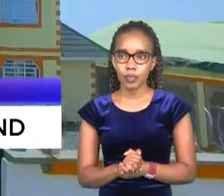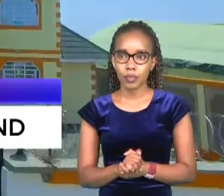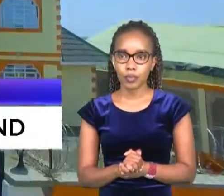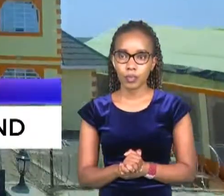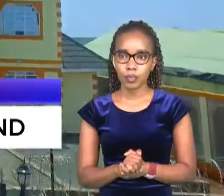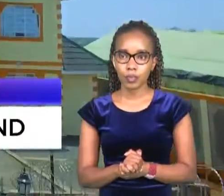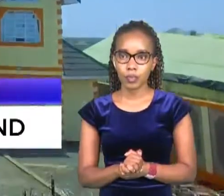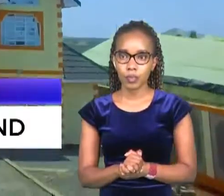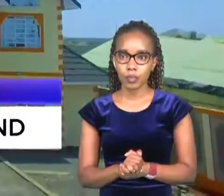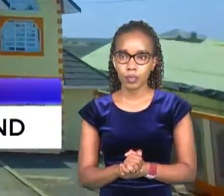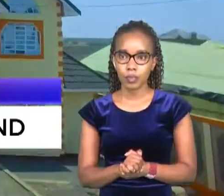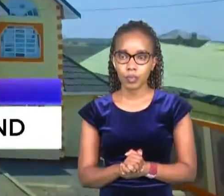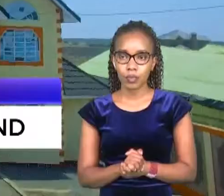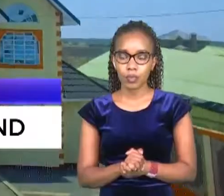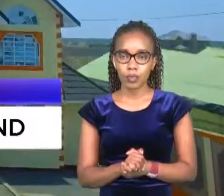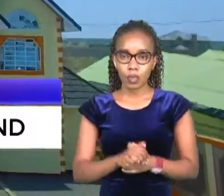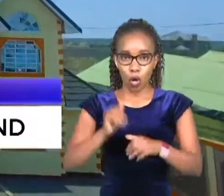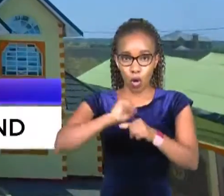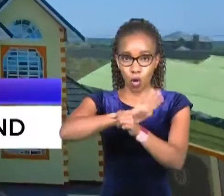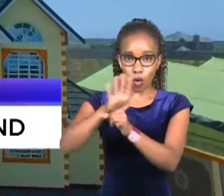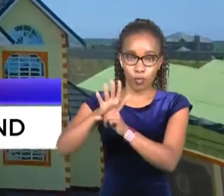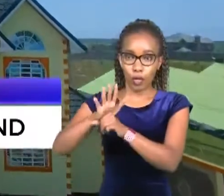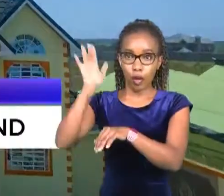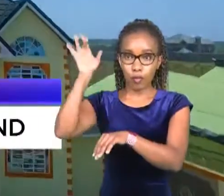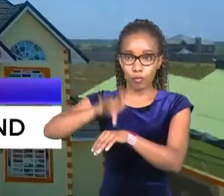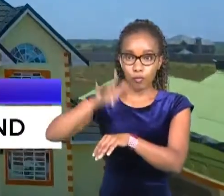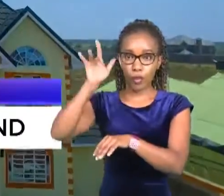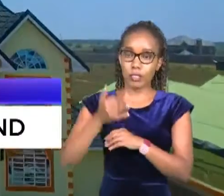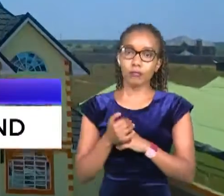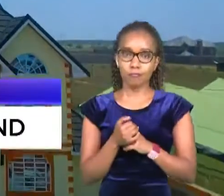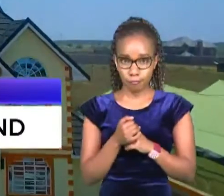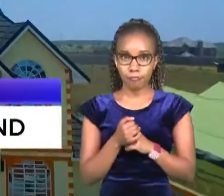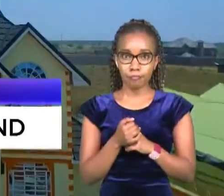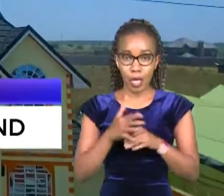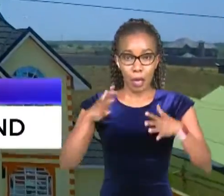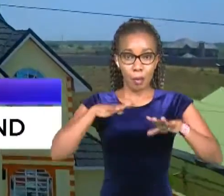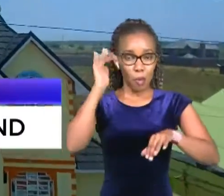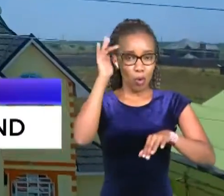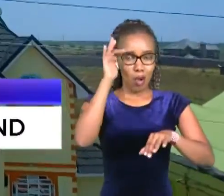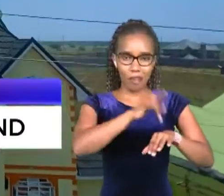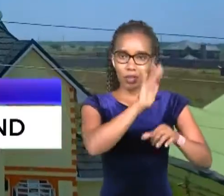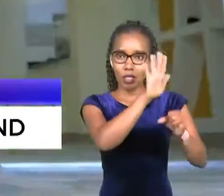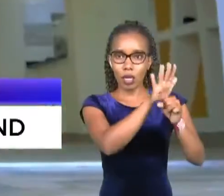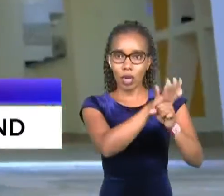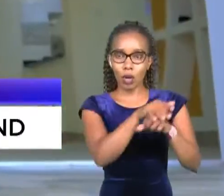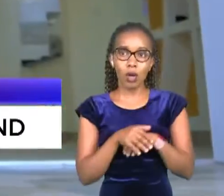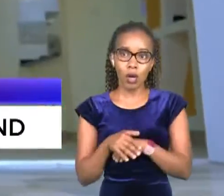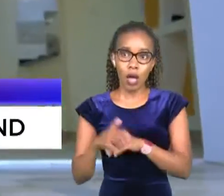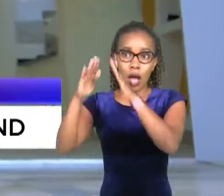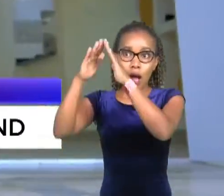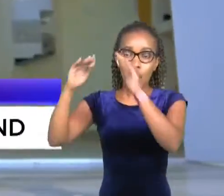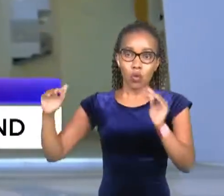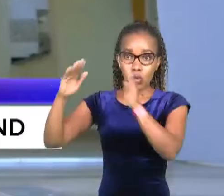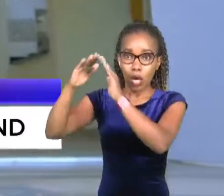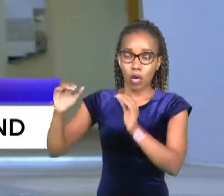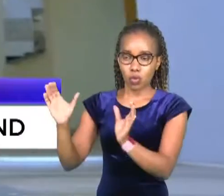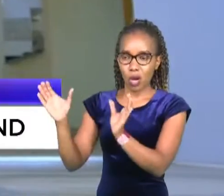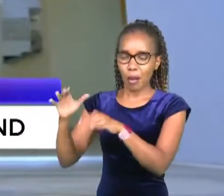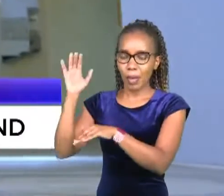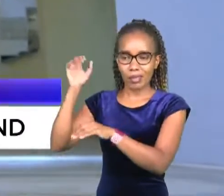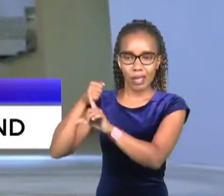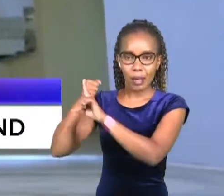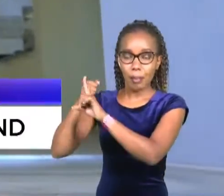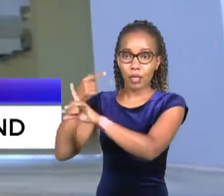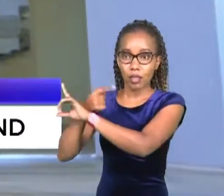as the effects of covid 19 pandemic are felt around the world real estate companies are being impacted in different ways